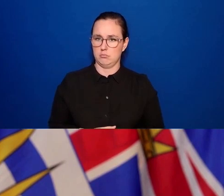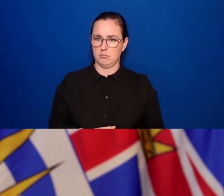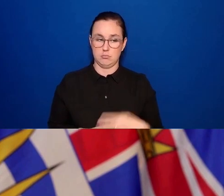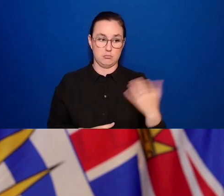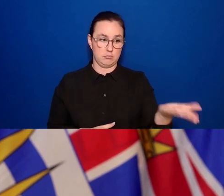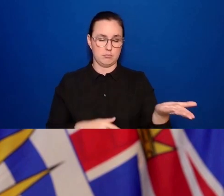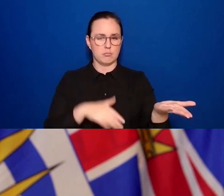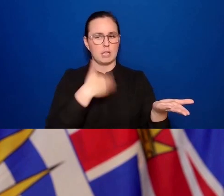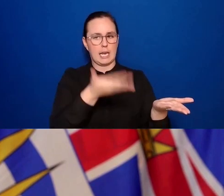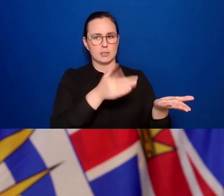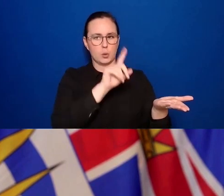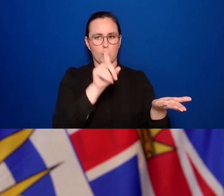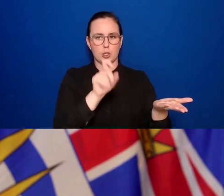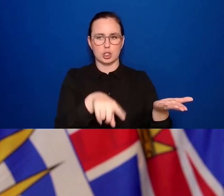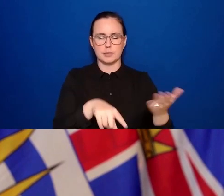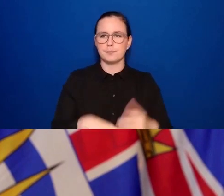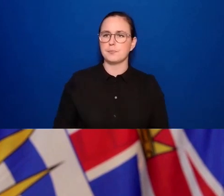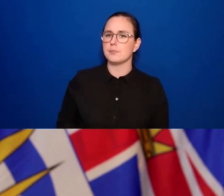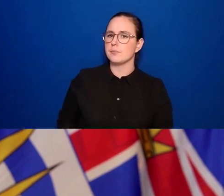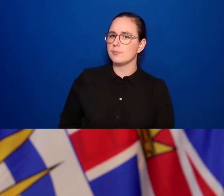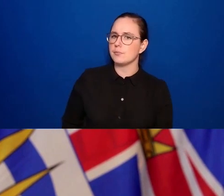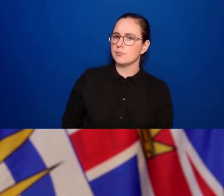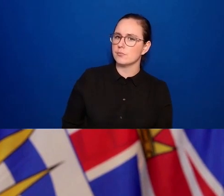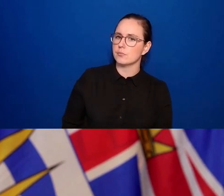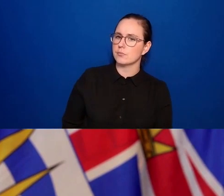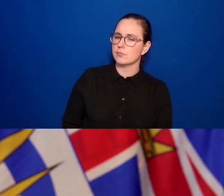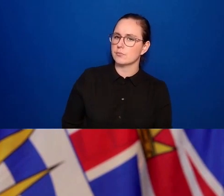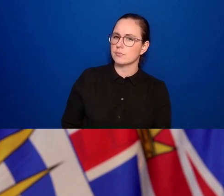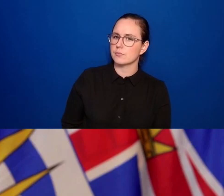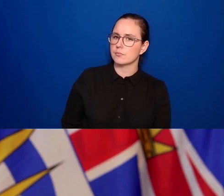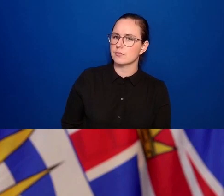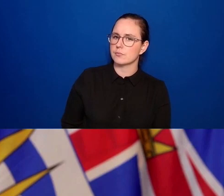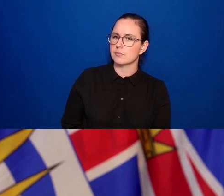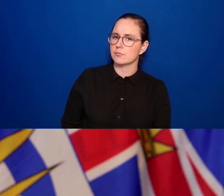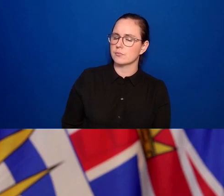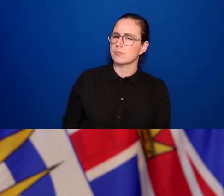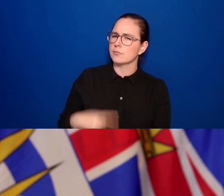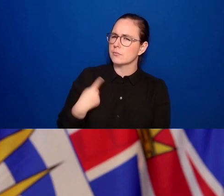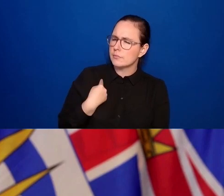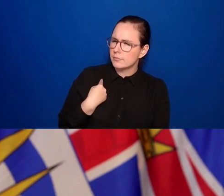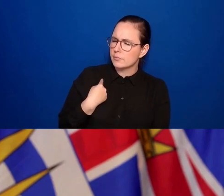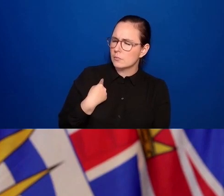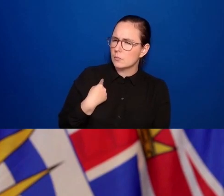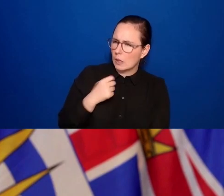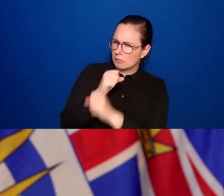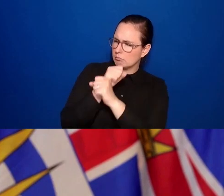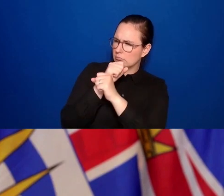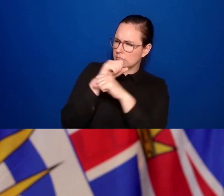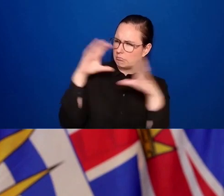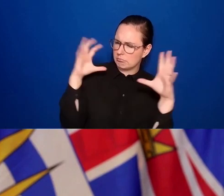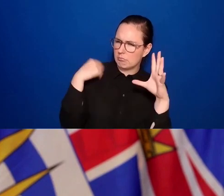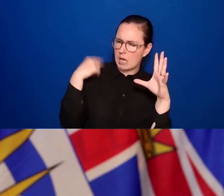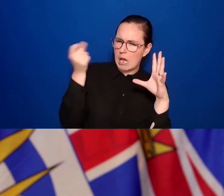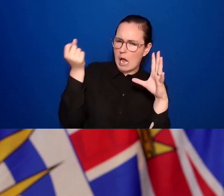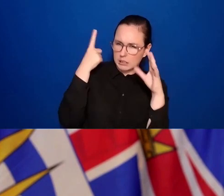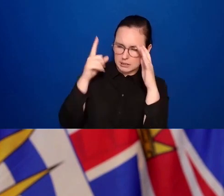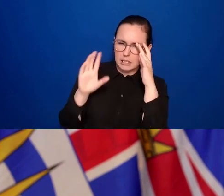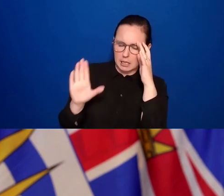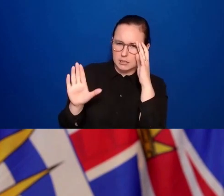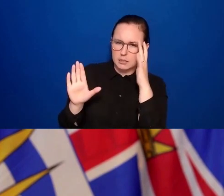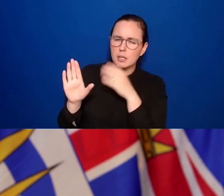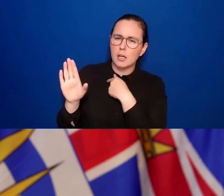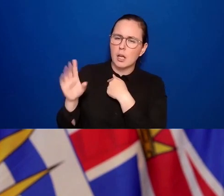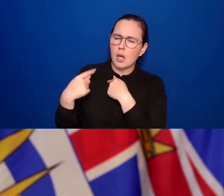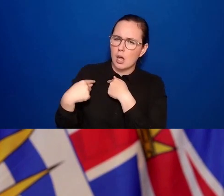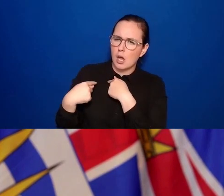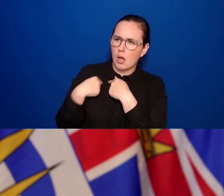Hi, thank you. I just want to be clear and make sure I've got this straight. Patrons of these listed businesses and activities